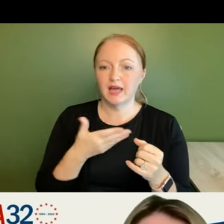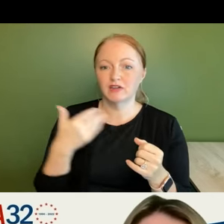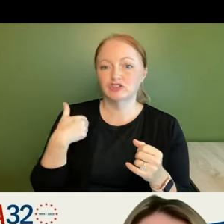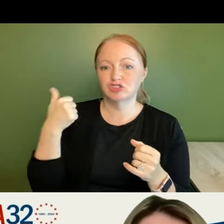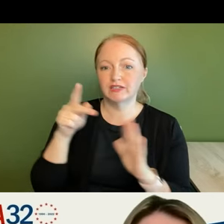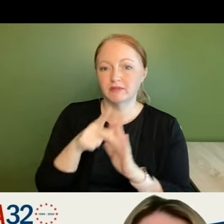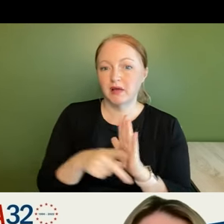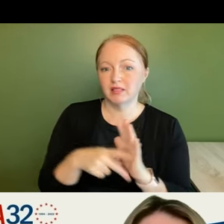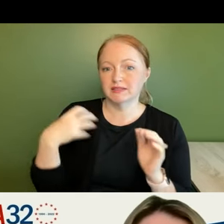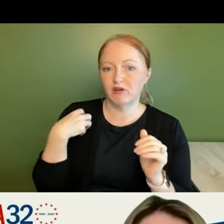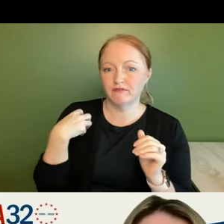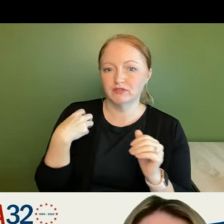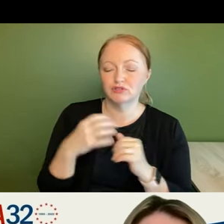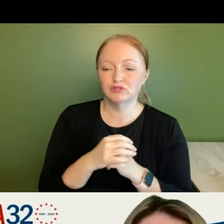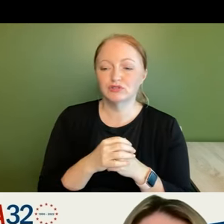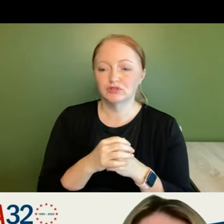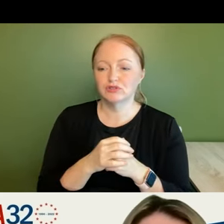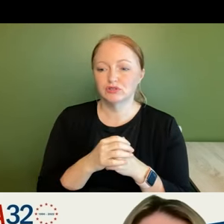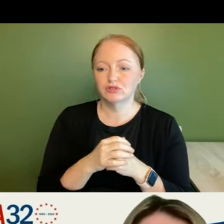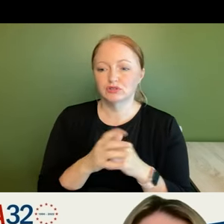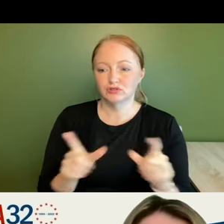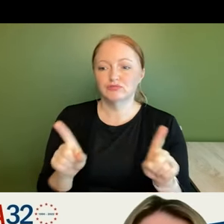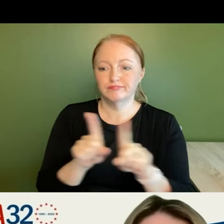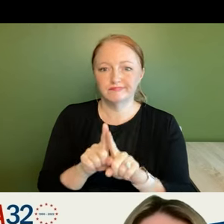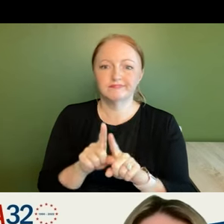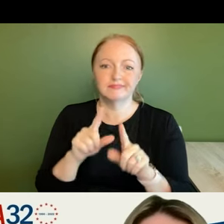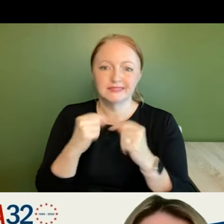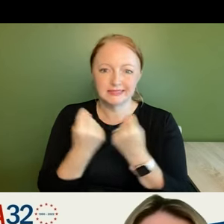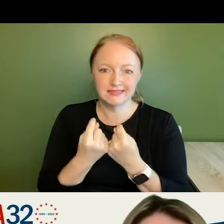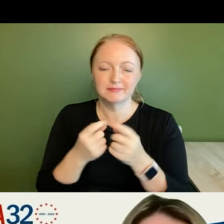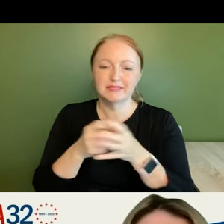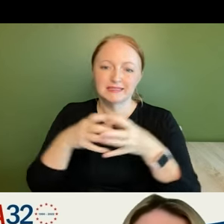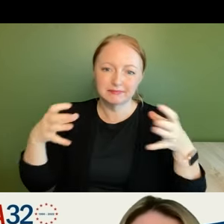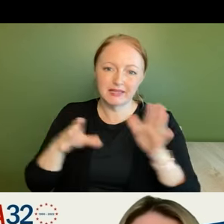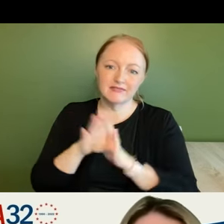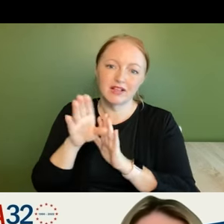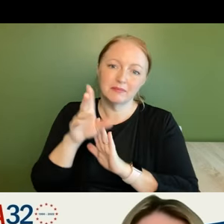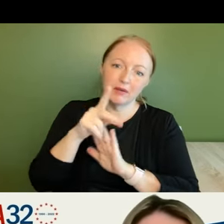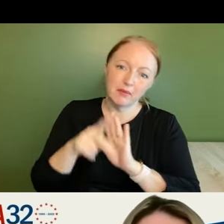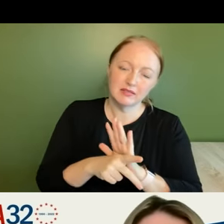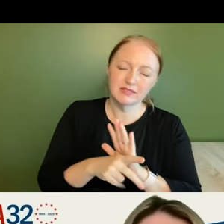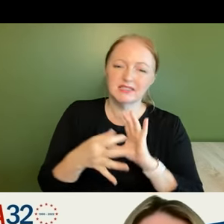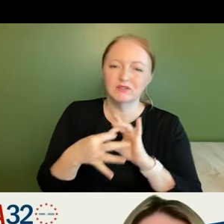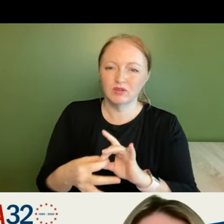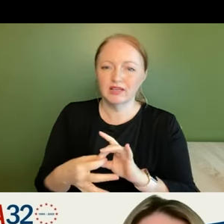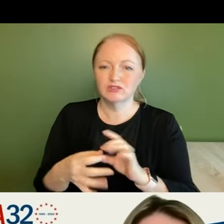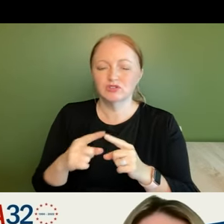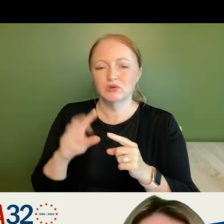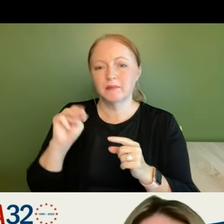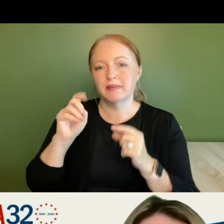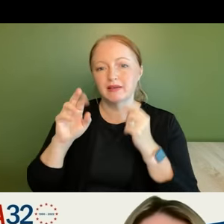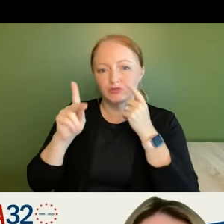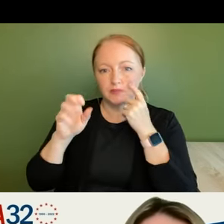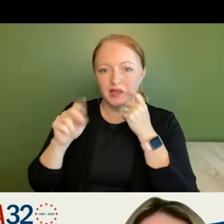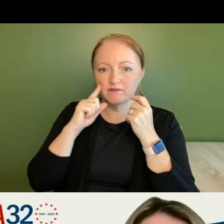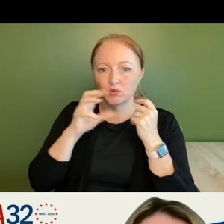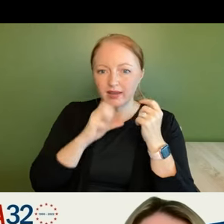policy officer um to accompany the team and help expand and develop our policy in relation to the master plan for